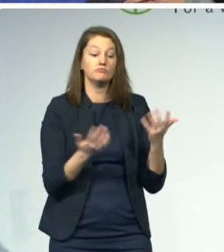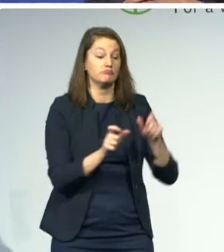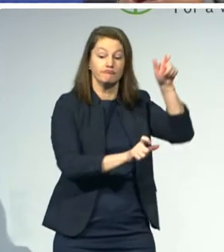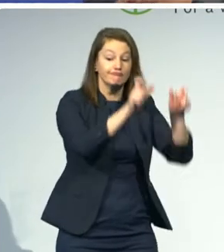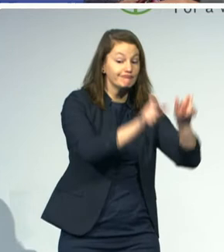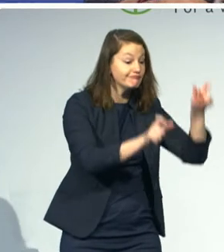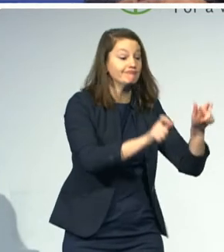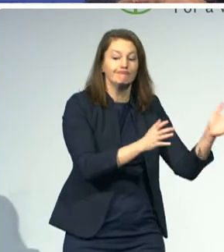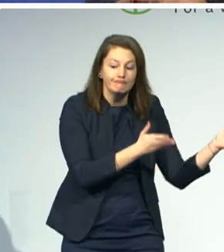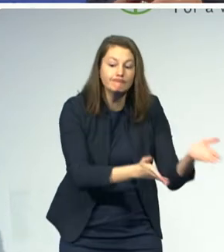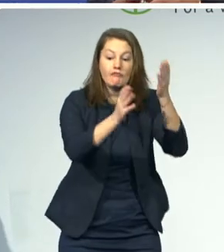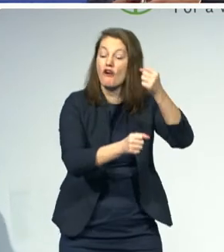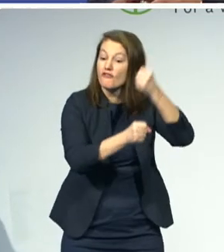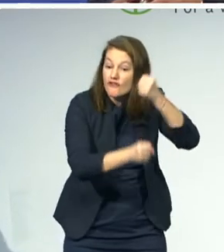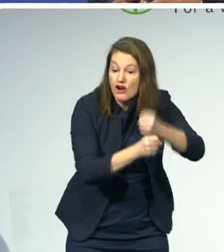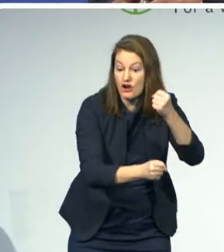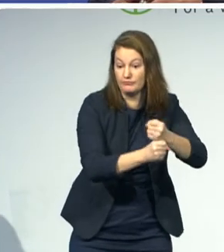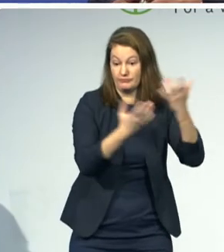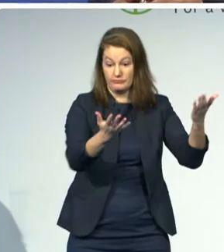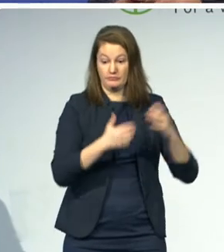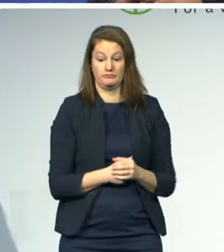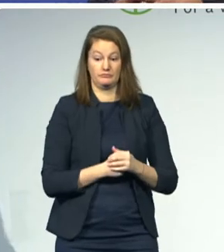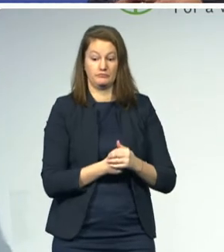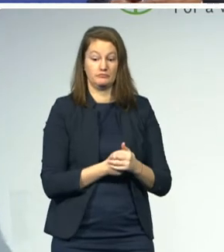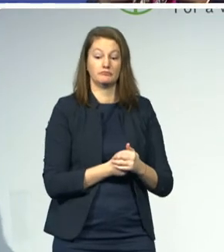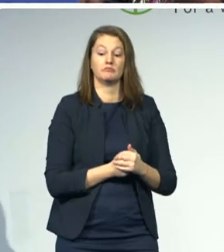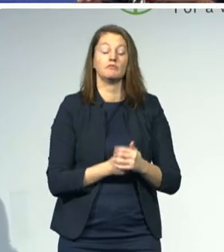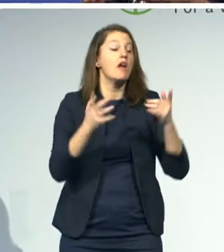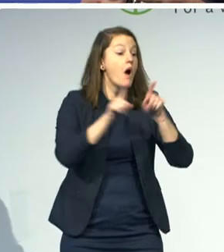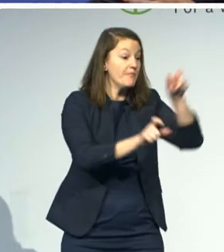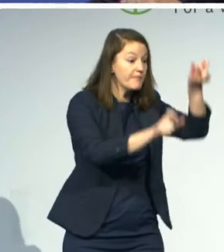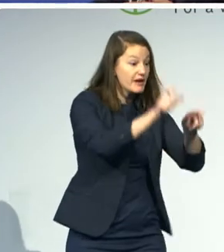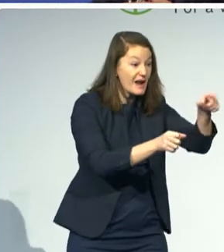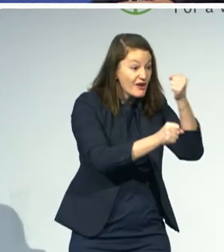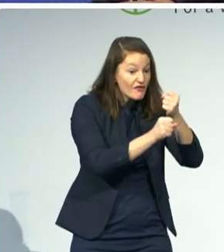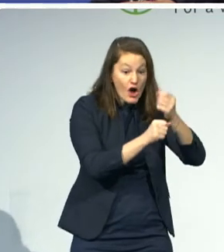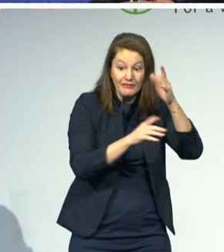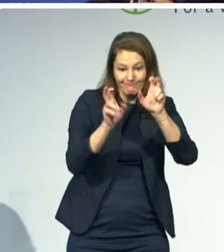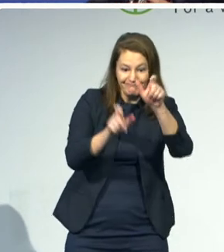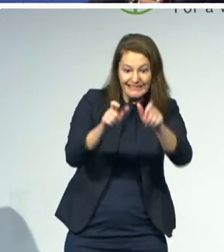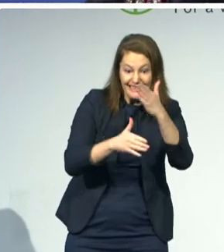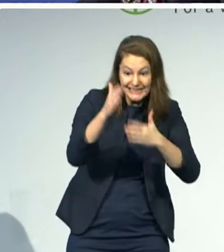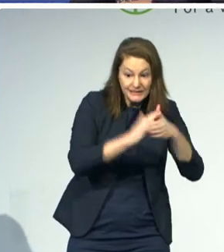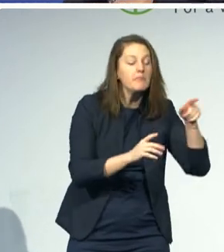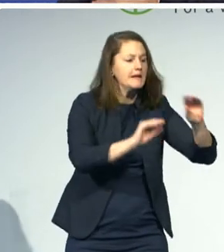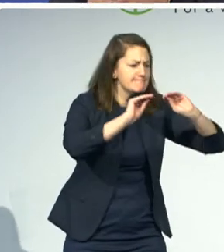promote our disability inclusion and accountability framework amongst our staff at the Bank.